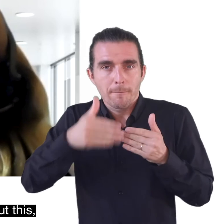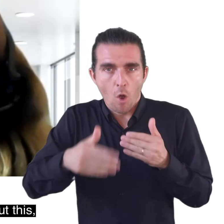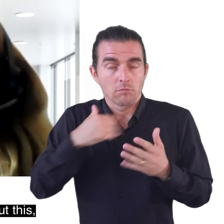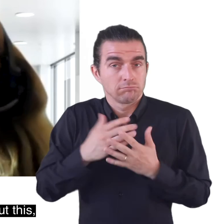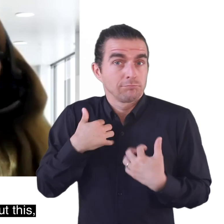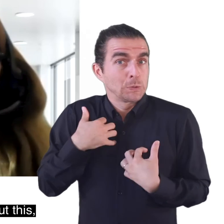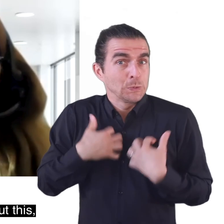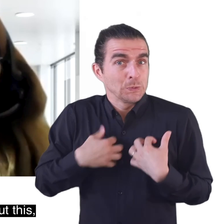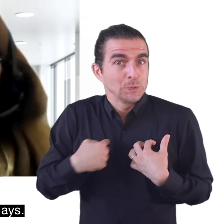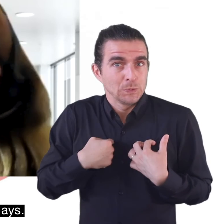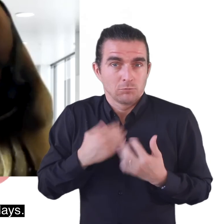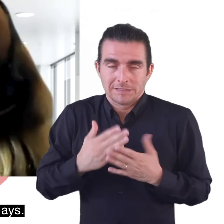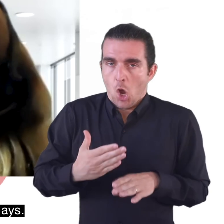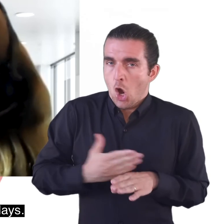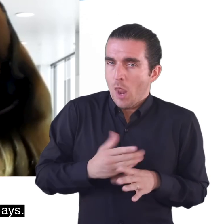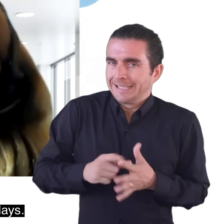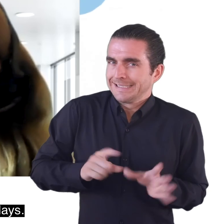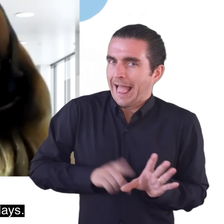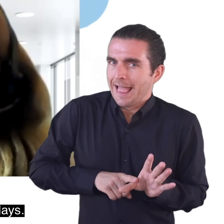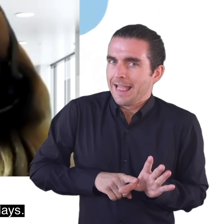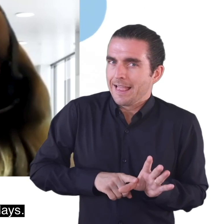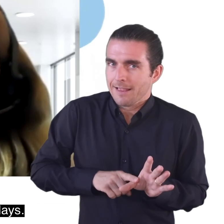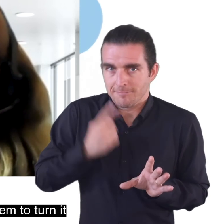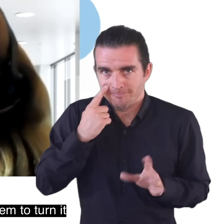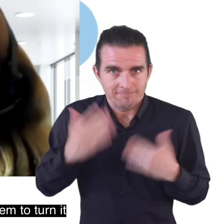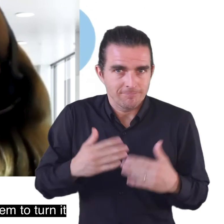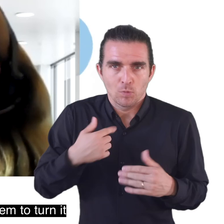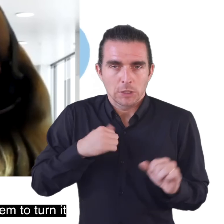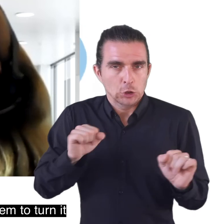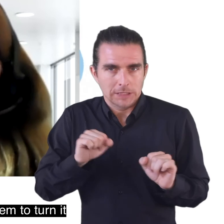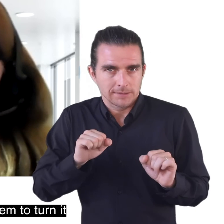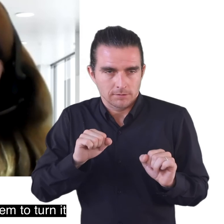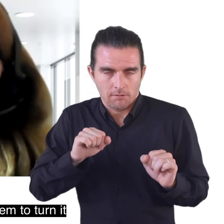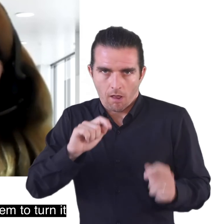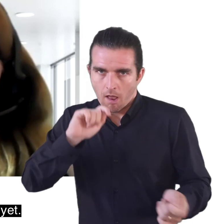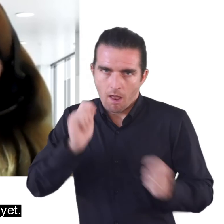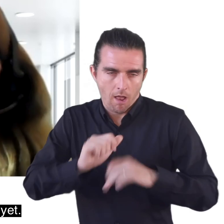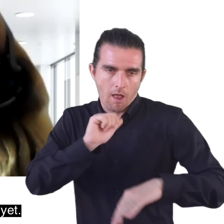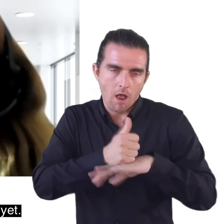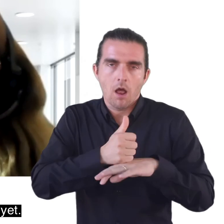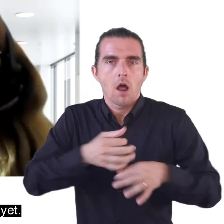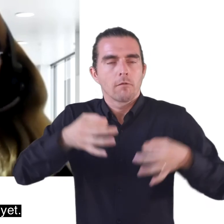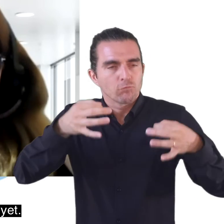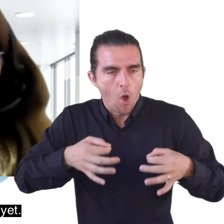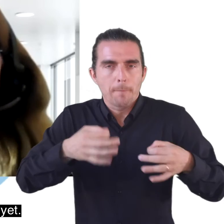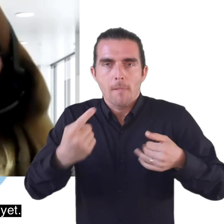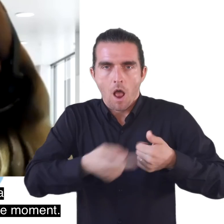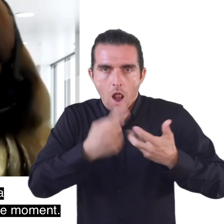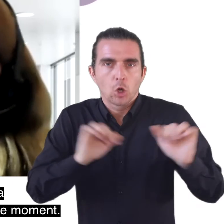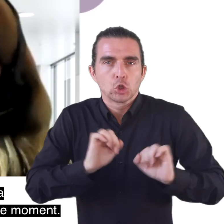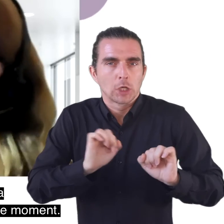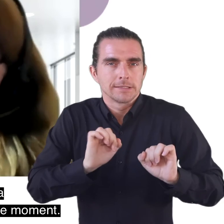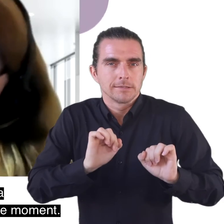i'm really excited about this very much in its early days um we haven't quite convinced them to turn it into a formal structure yet